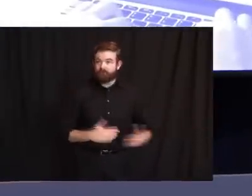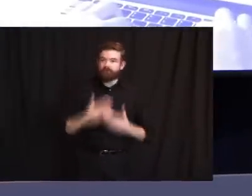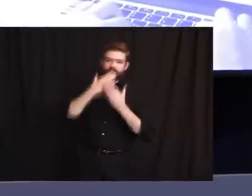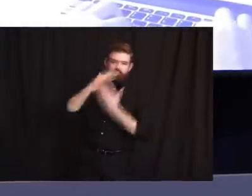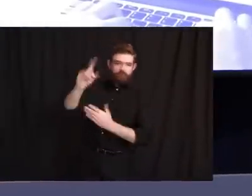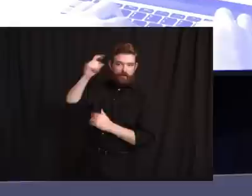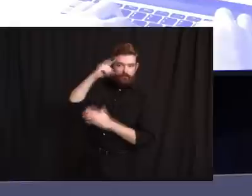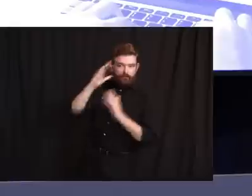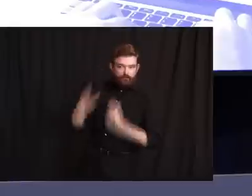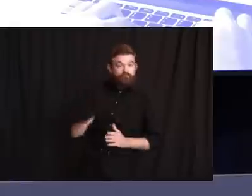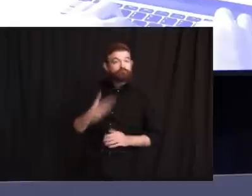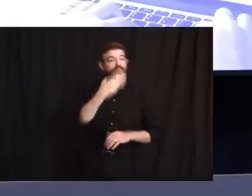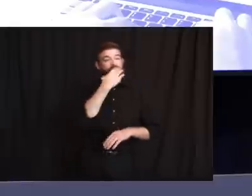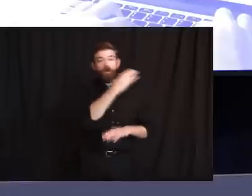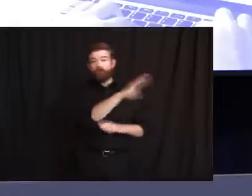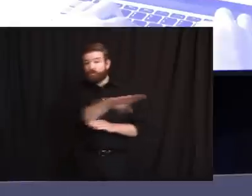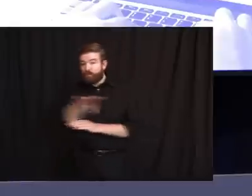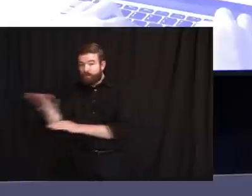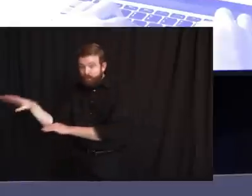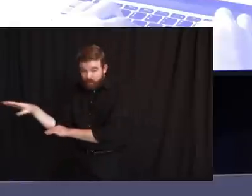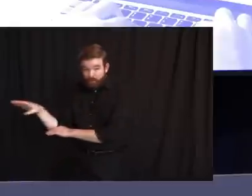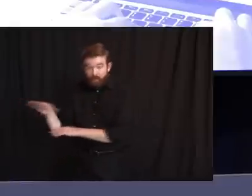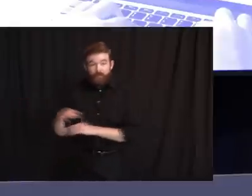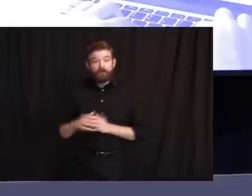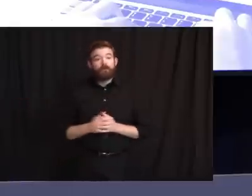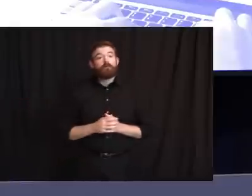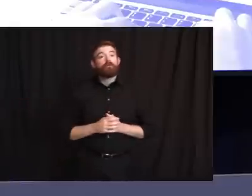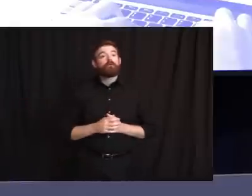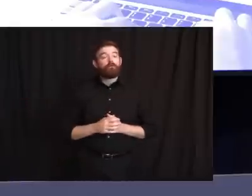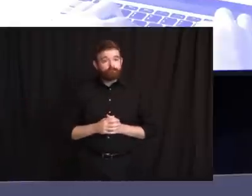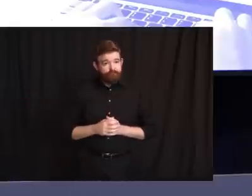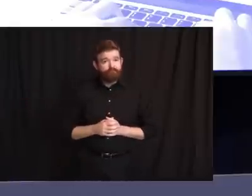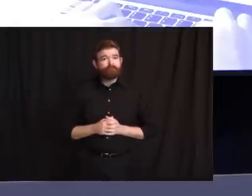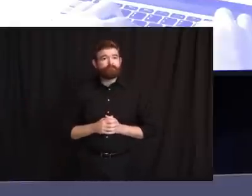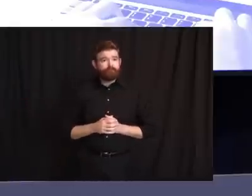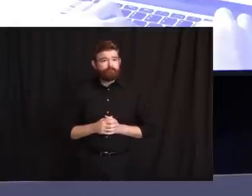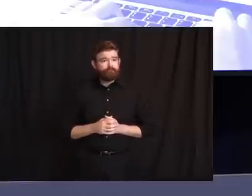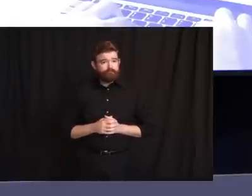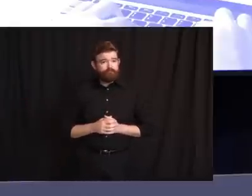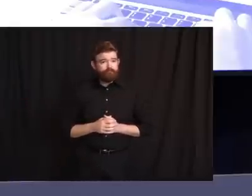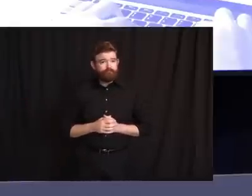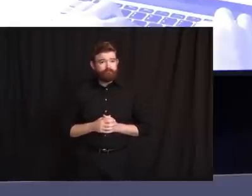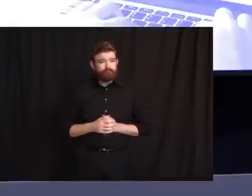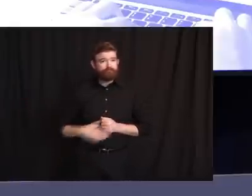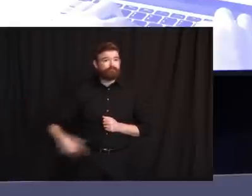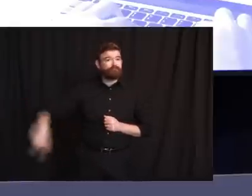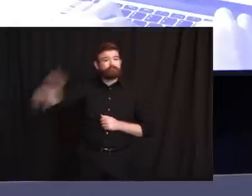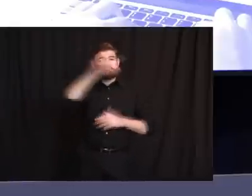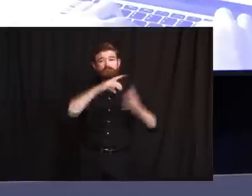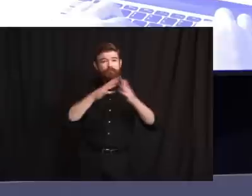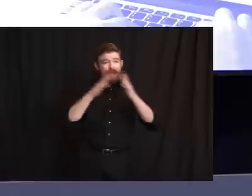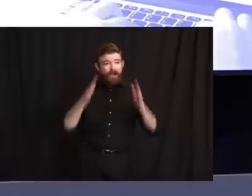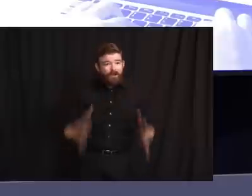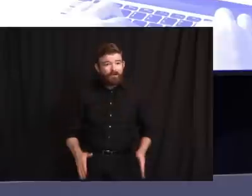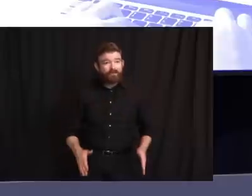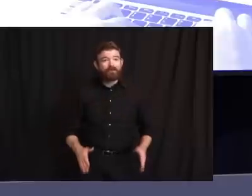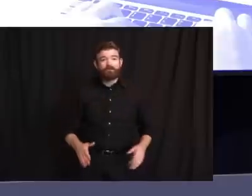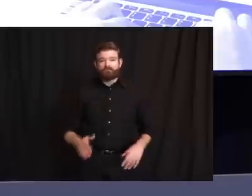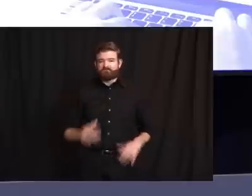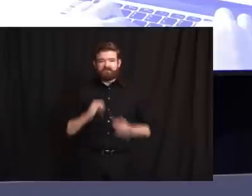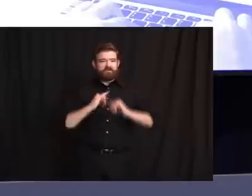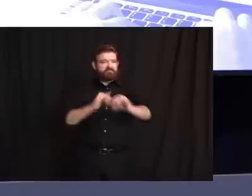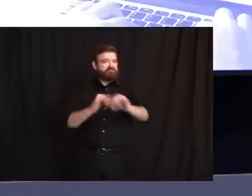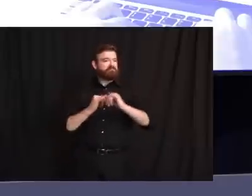Like so many Americans at this difficult time, I'm still reeling from the footage of George Floyd's murder.